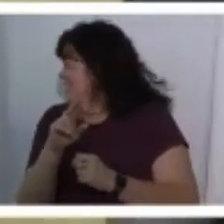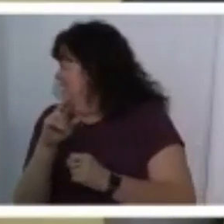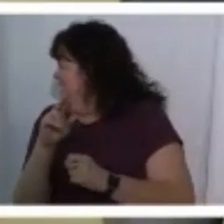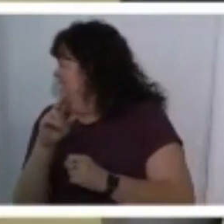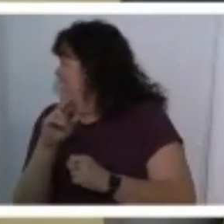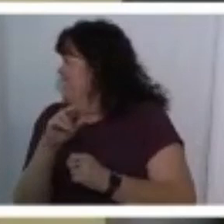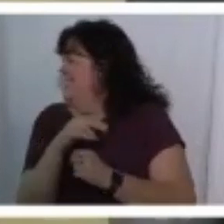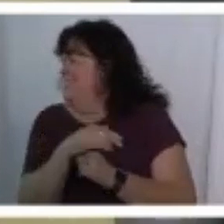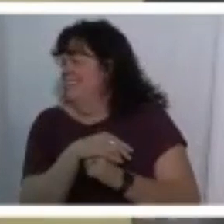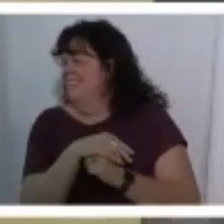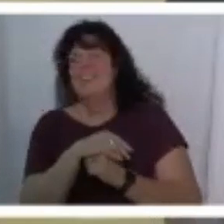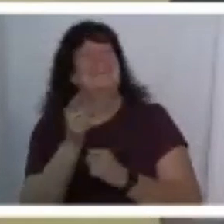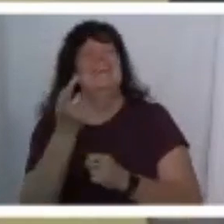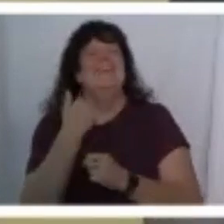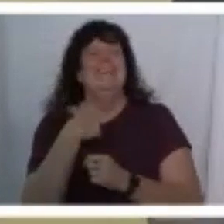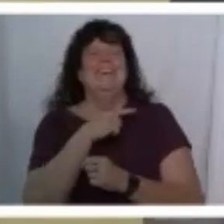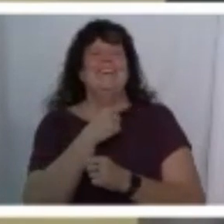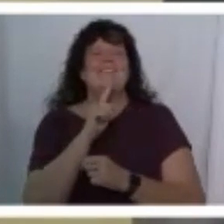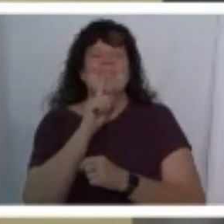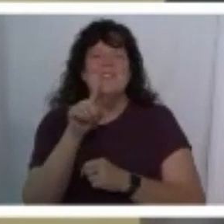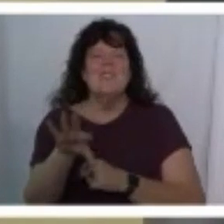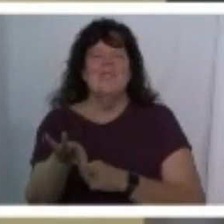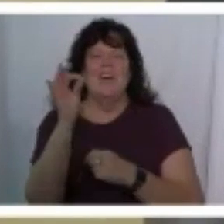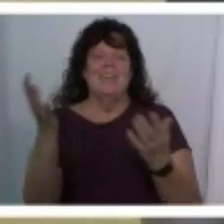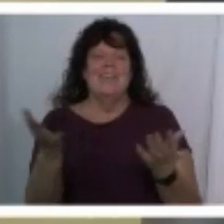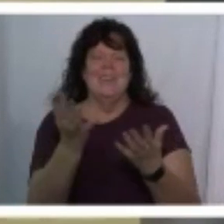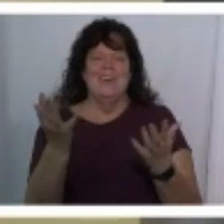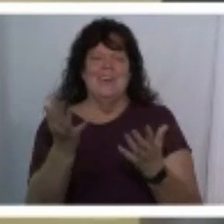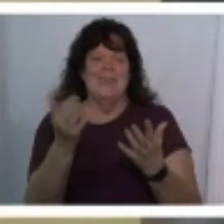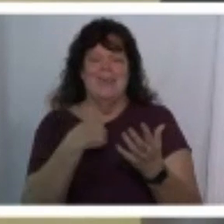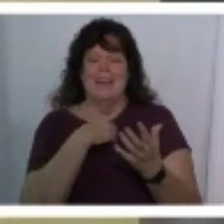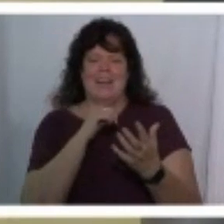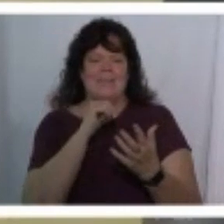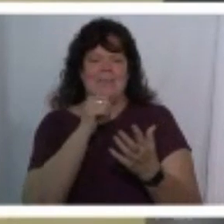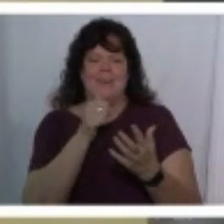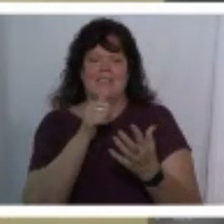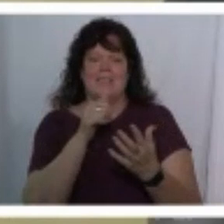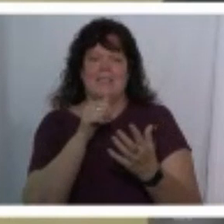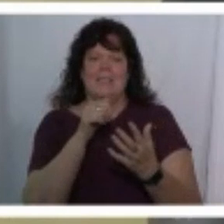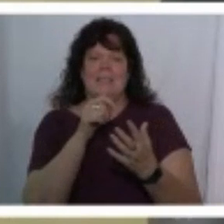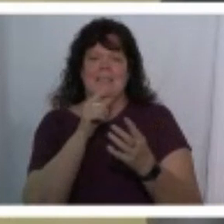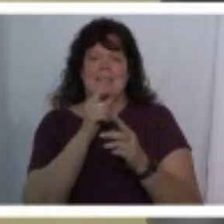but we definitely found it here i am not the typical